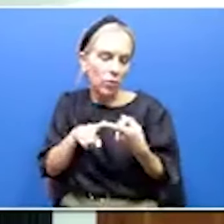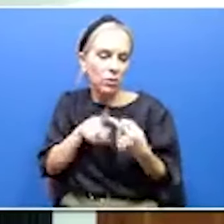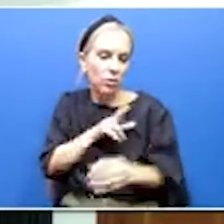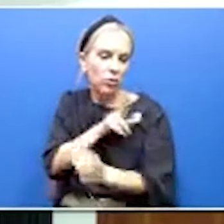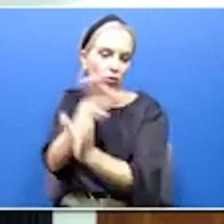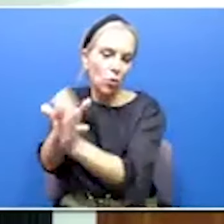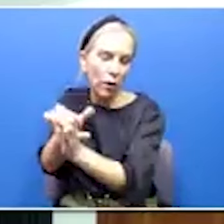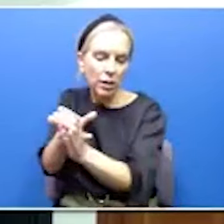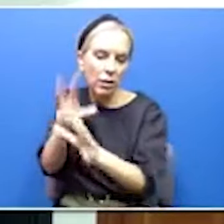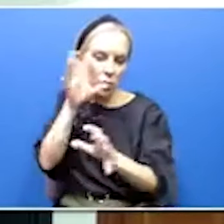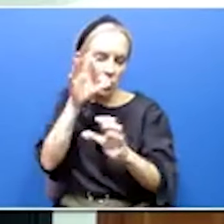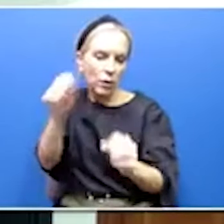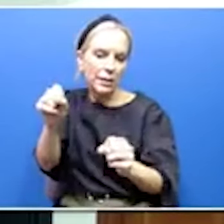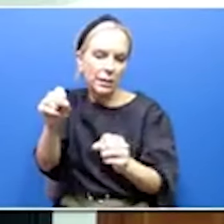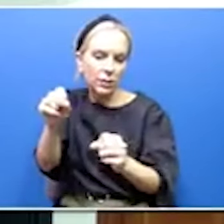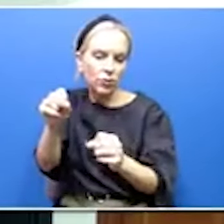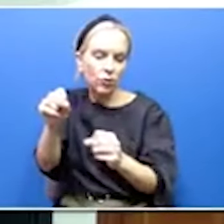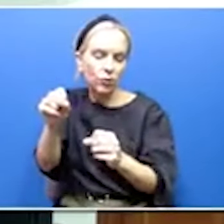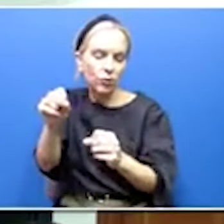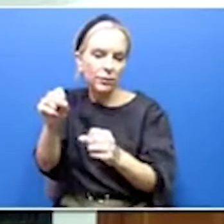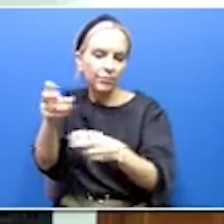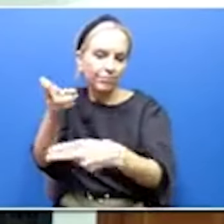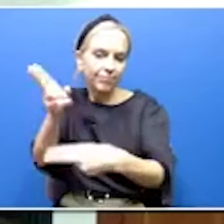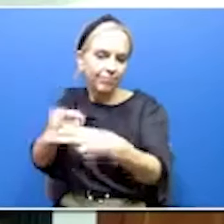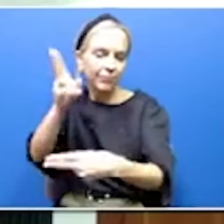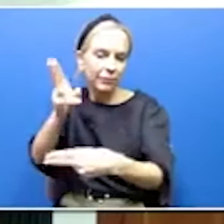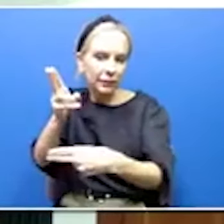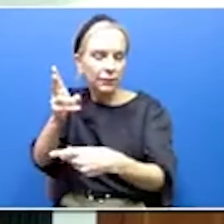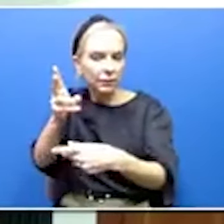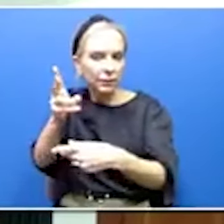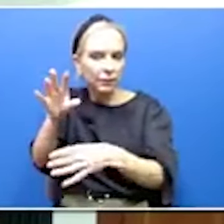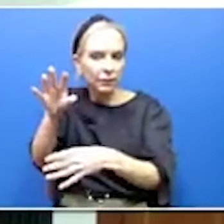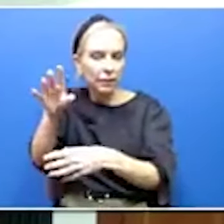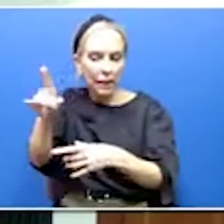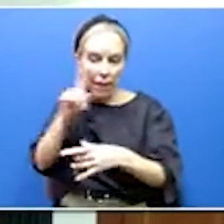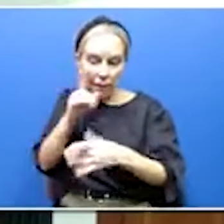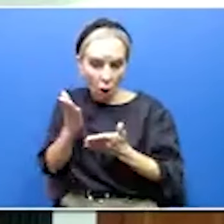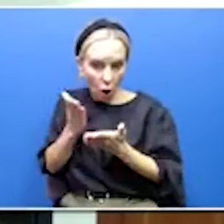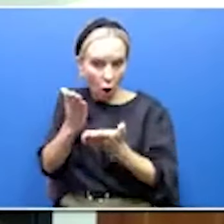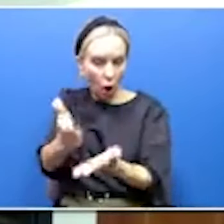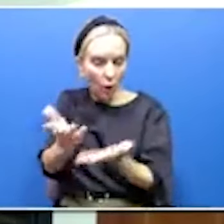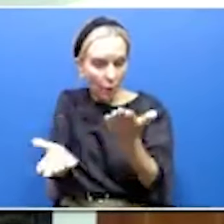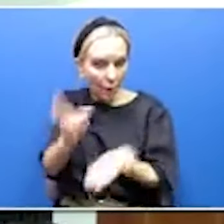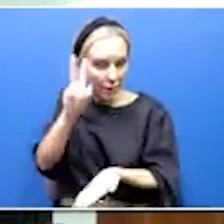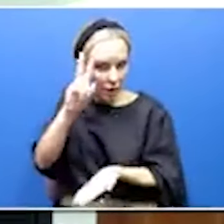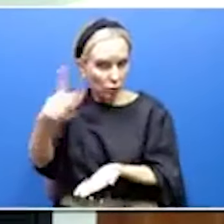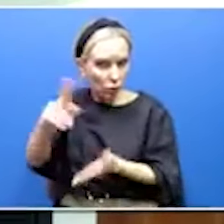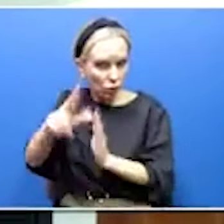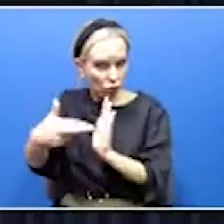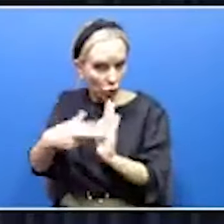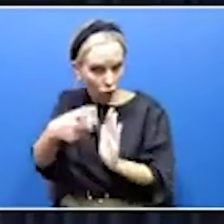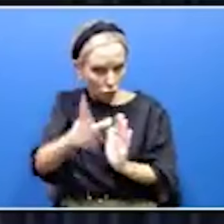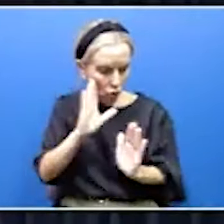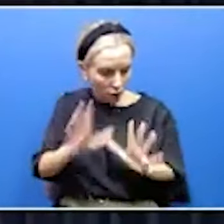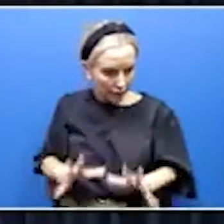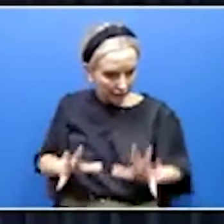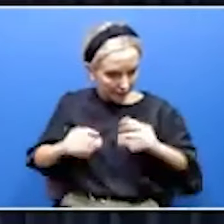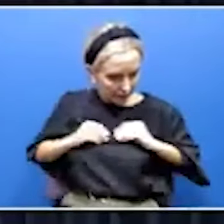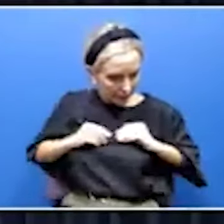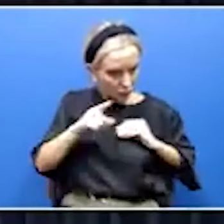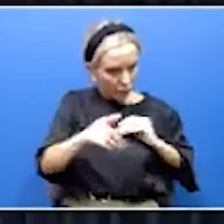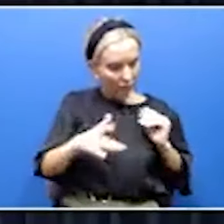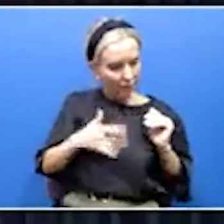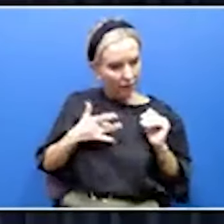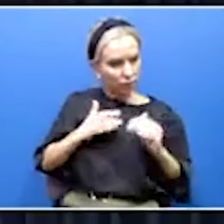ticket? And if offered the vice presidential role, is that a role that you would accept? Is that a role that you feel would meet that